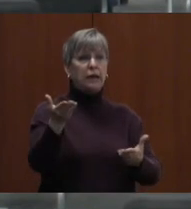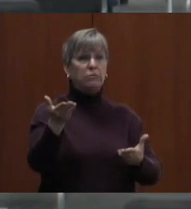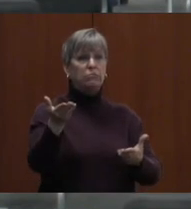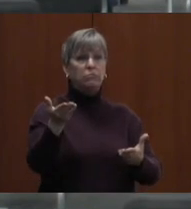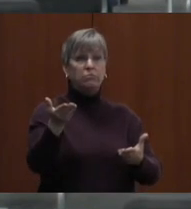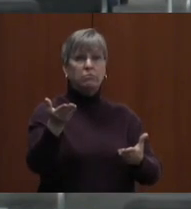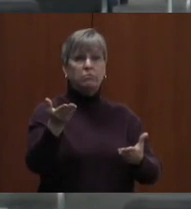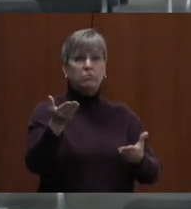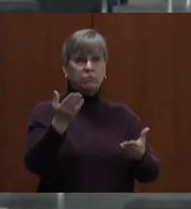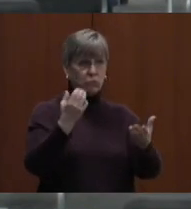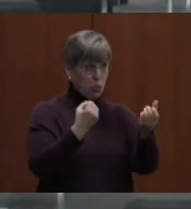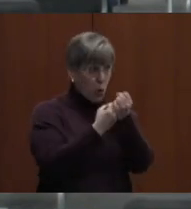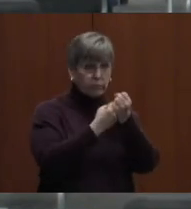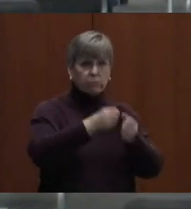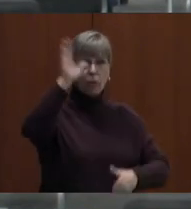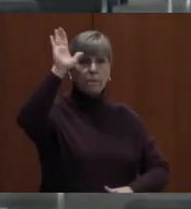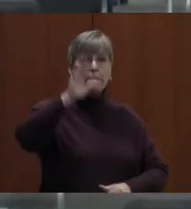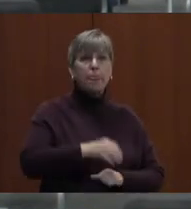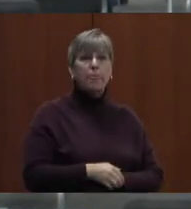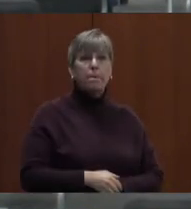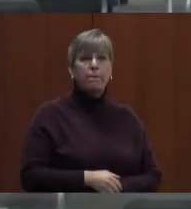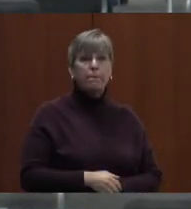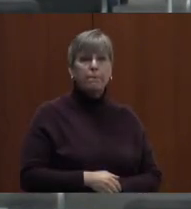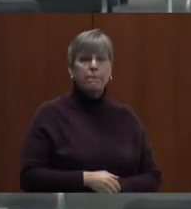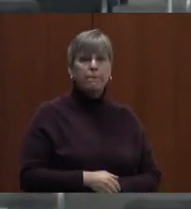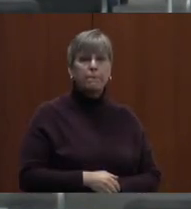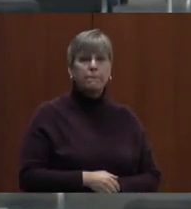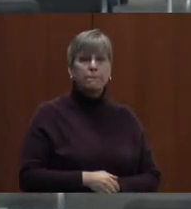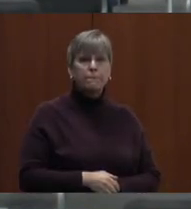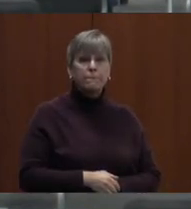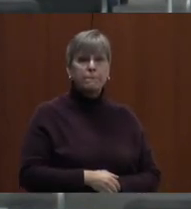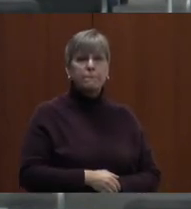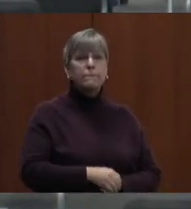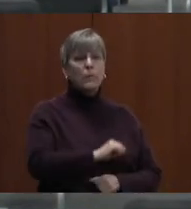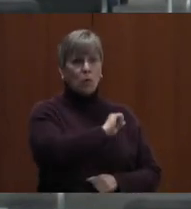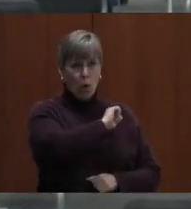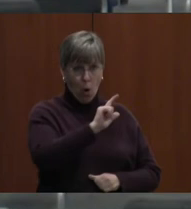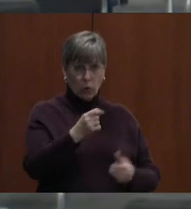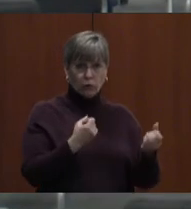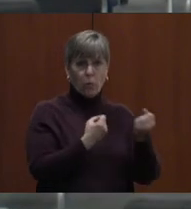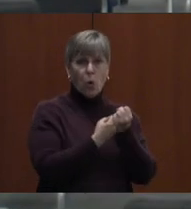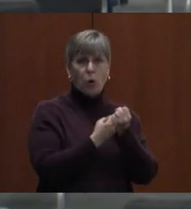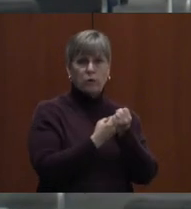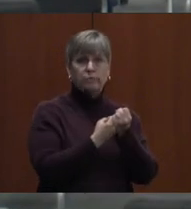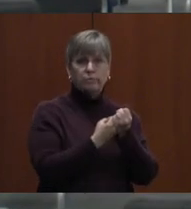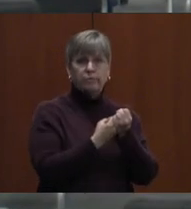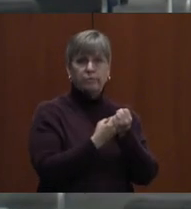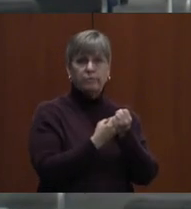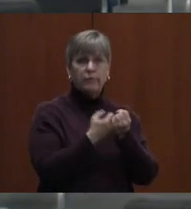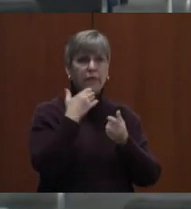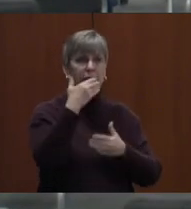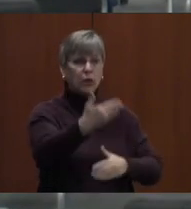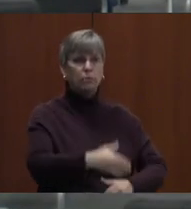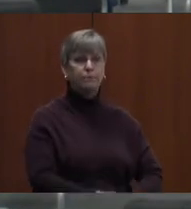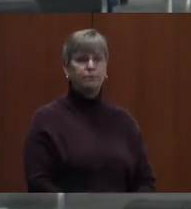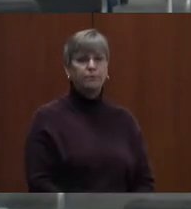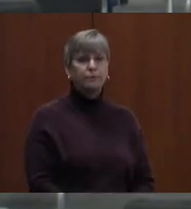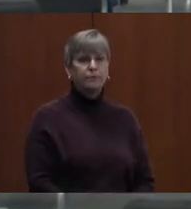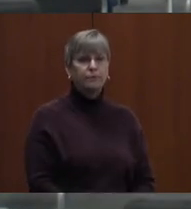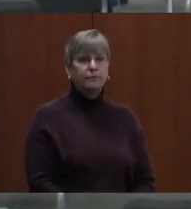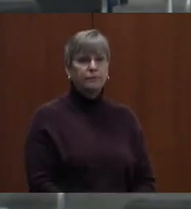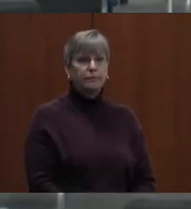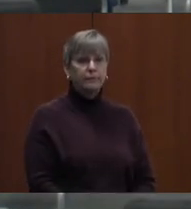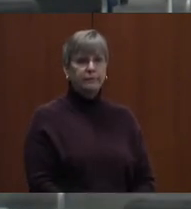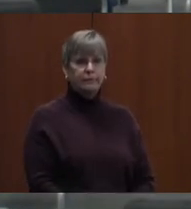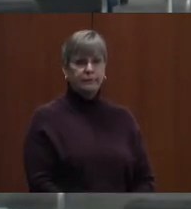session. Any favor? All right. have seven affirmative. Unanimous. Thank you, Dr. Pugh. Thank